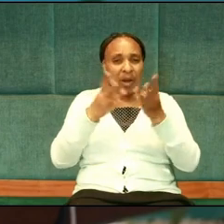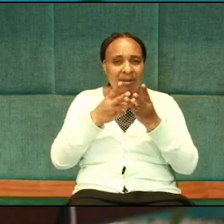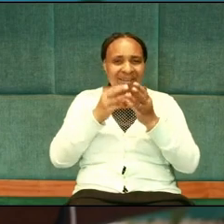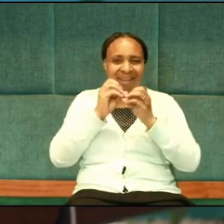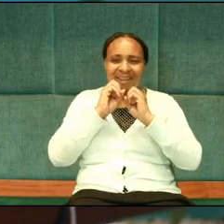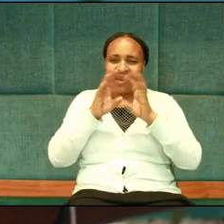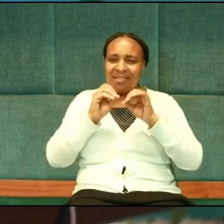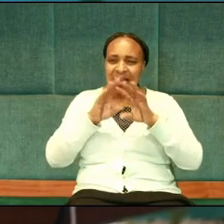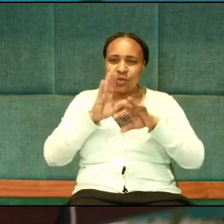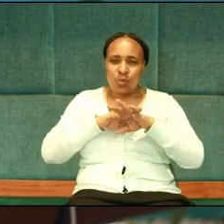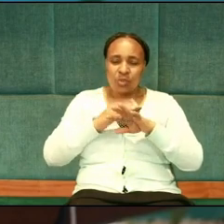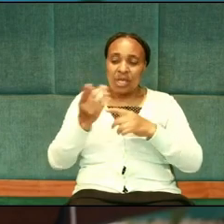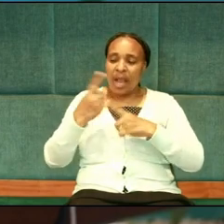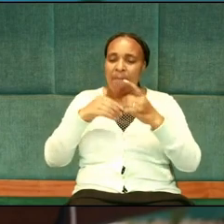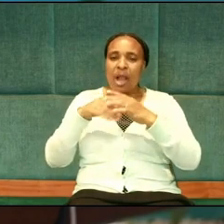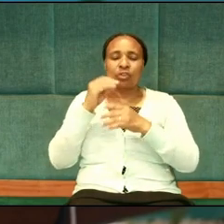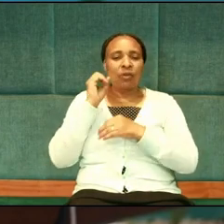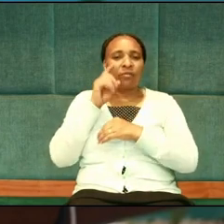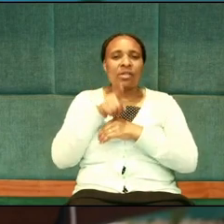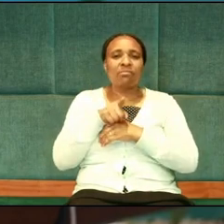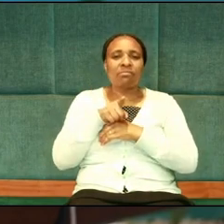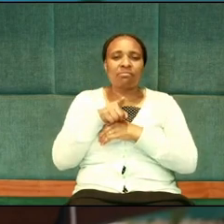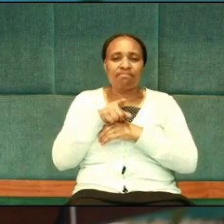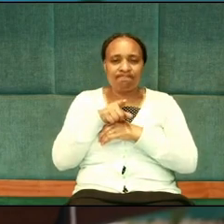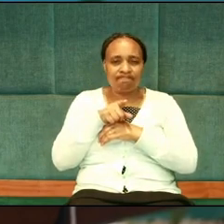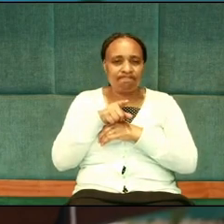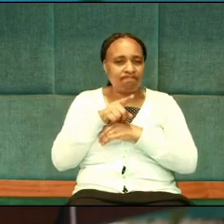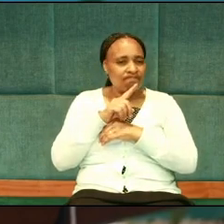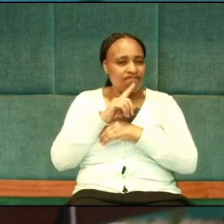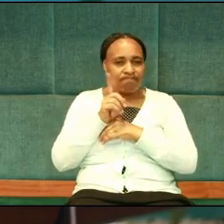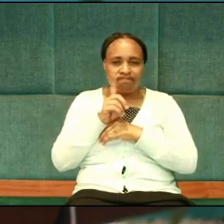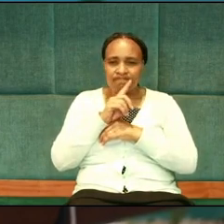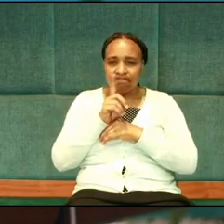good can come out of him. No.